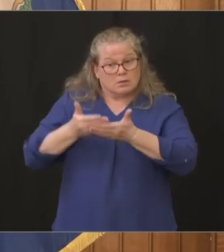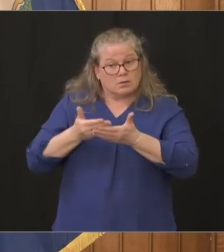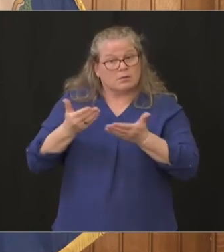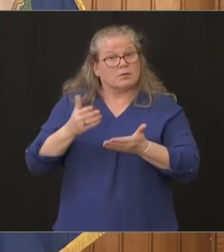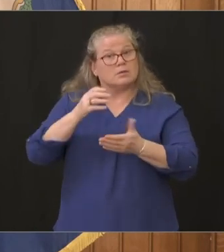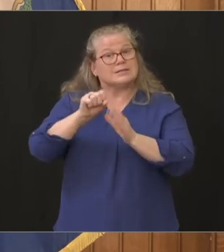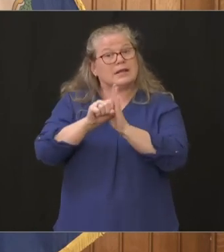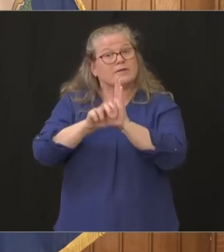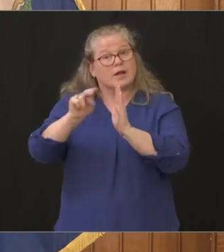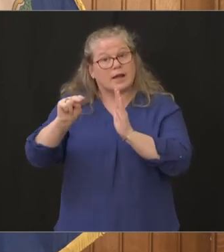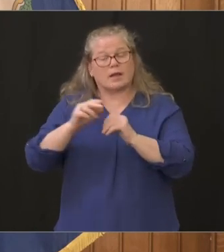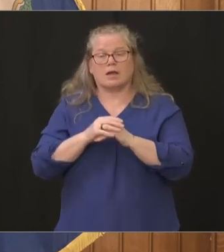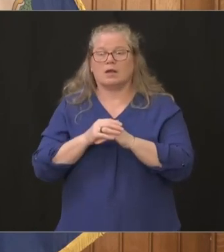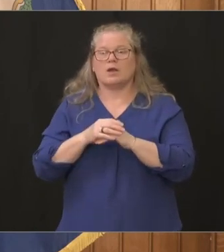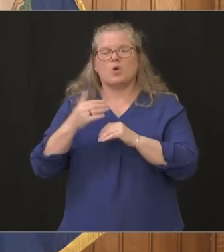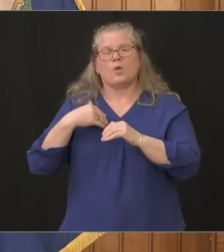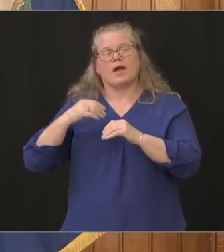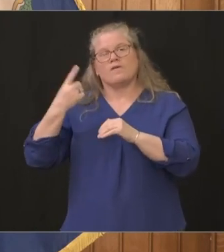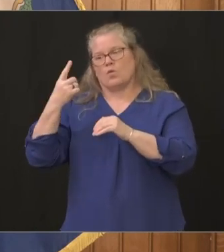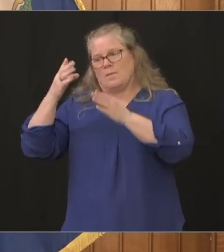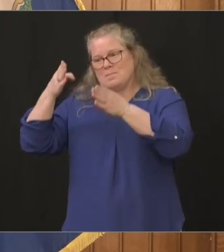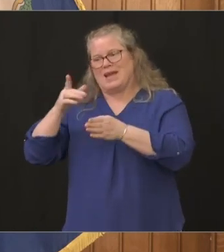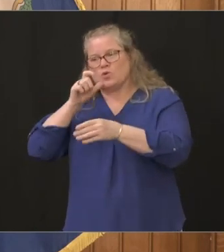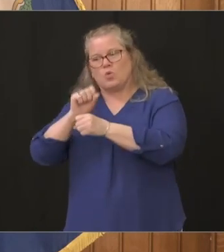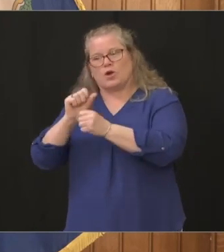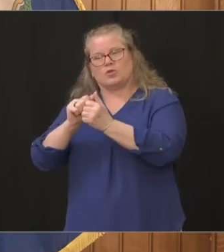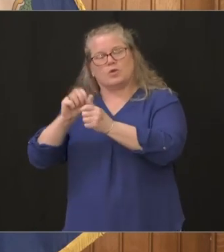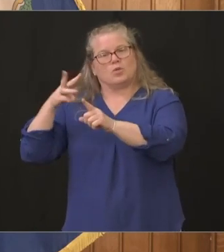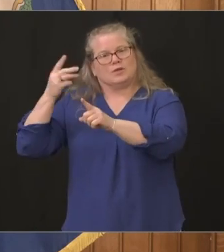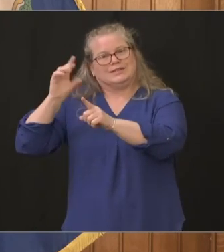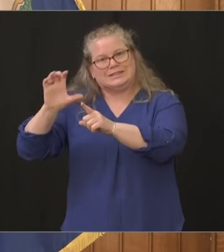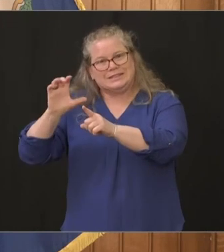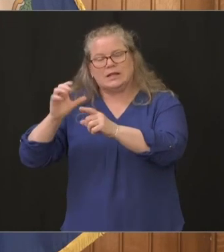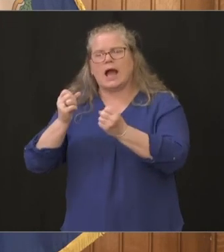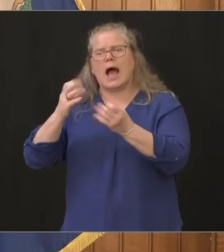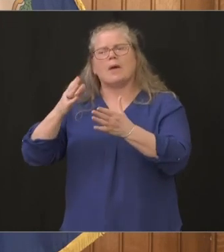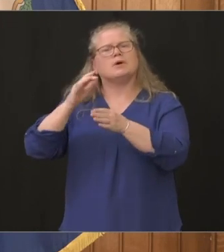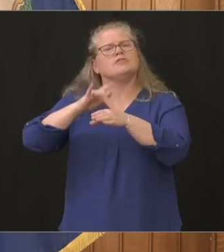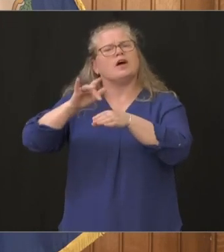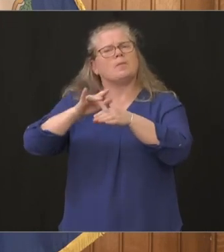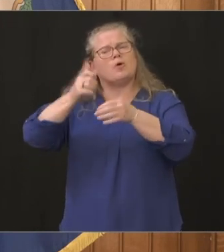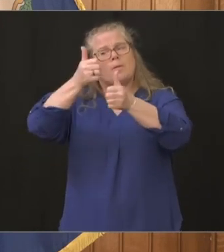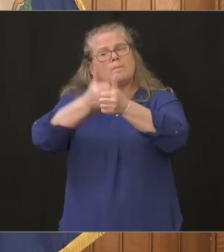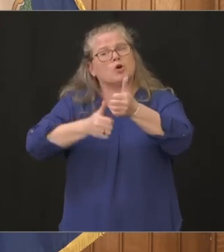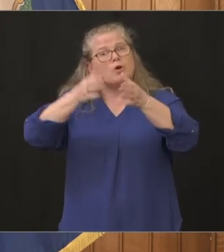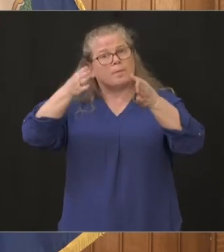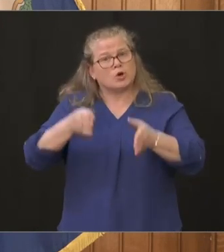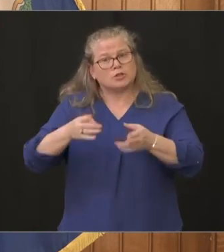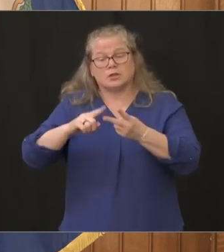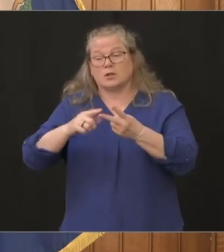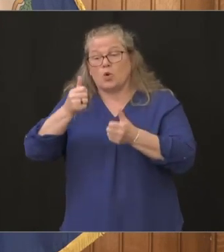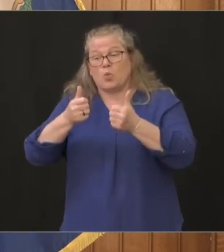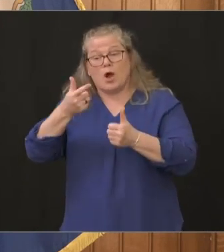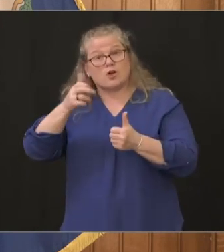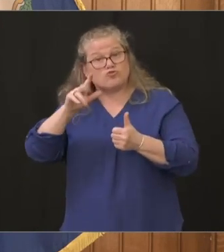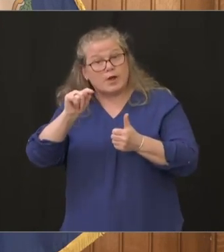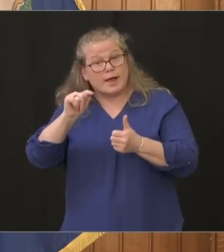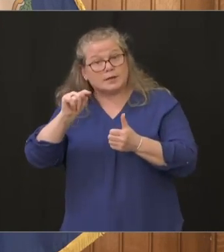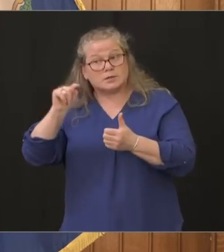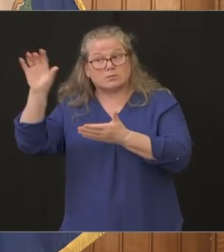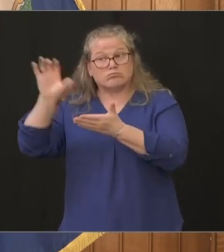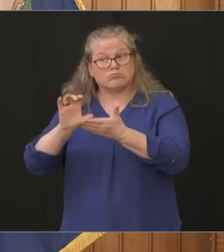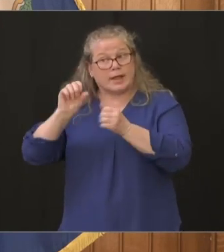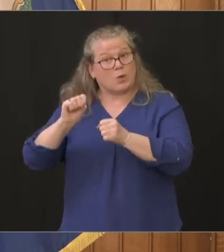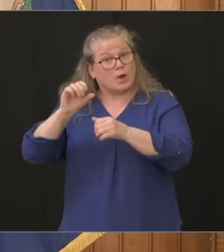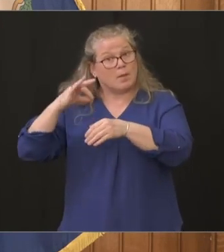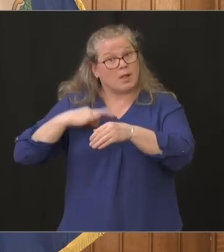counterparts down in washington dc what's available to us per person what are grants that we apply for to make sure connecticut gets its